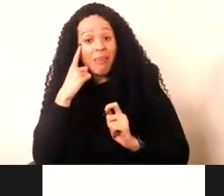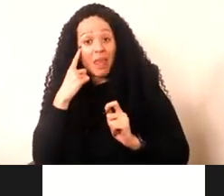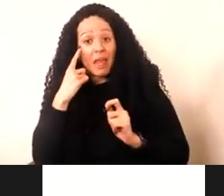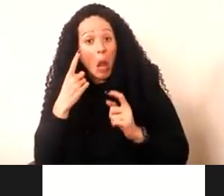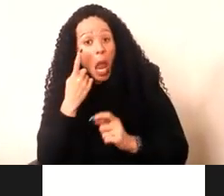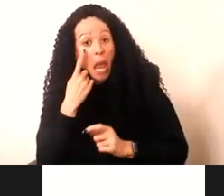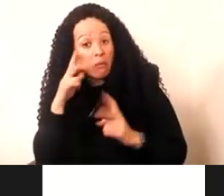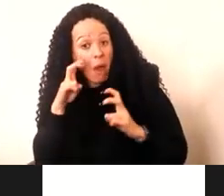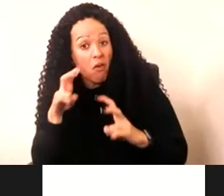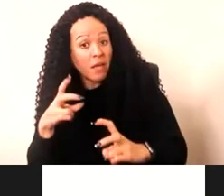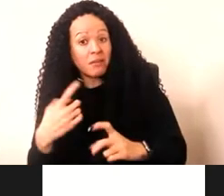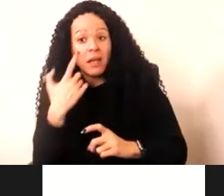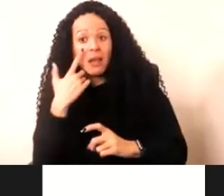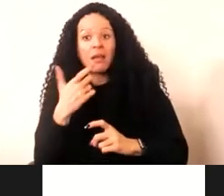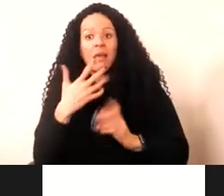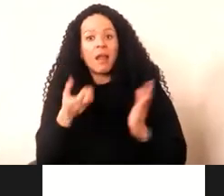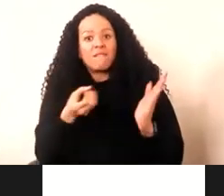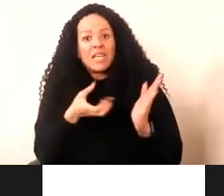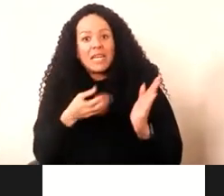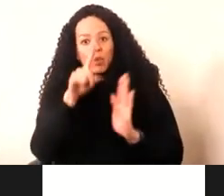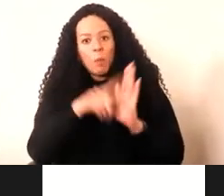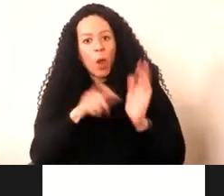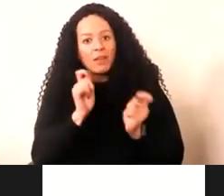feed policy discussions definitely for me.